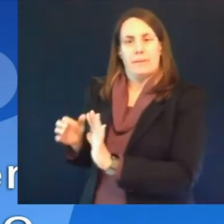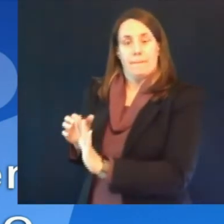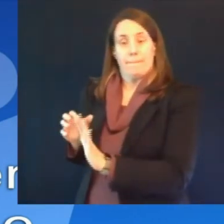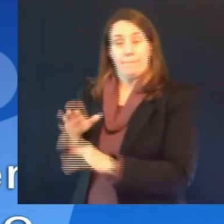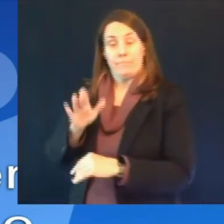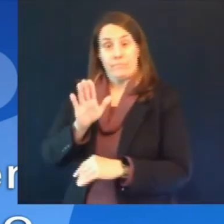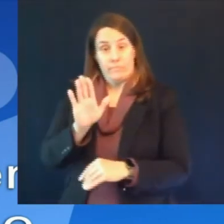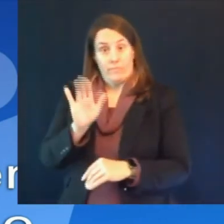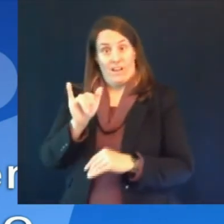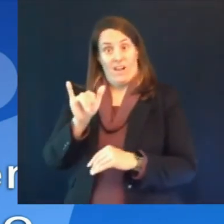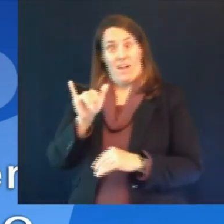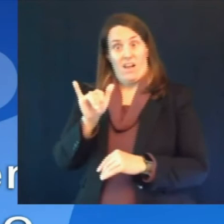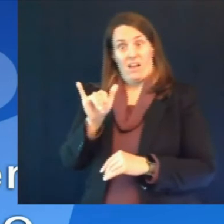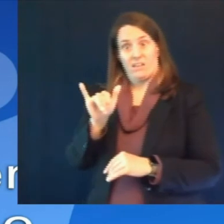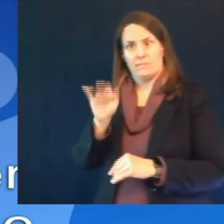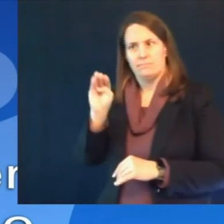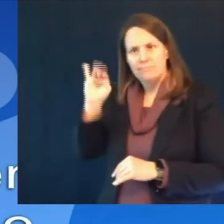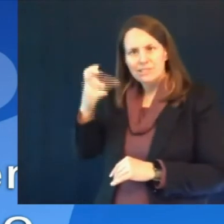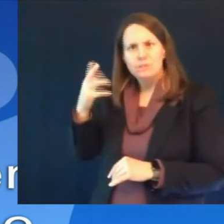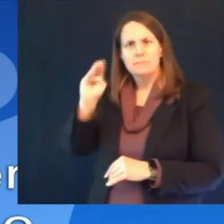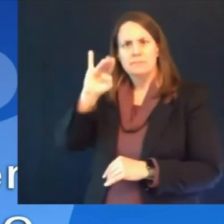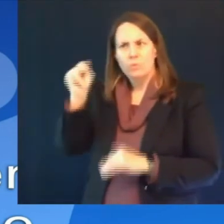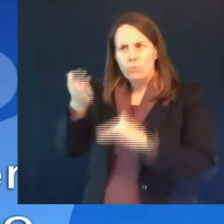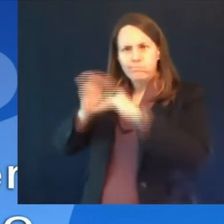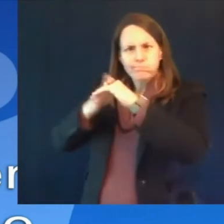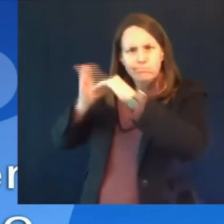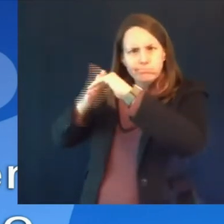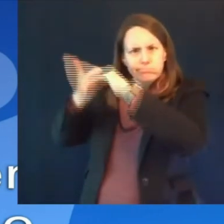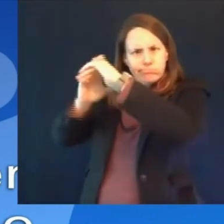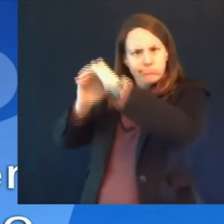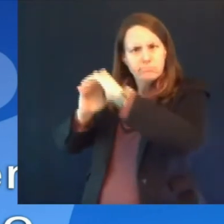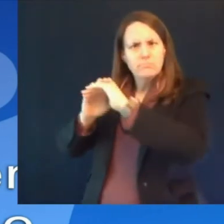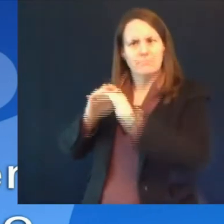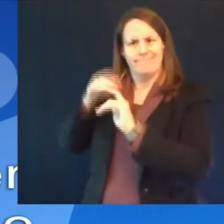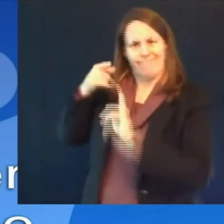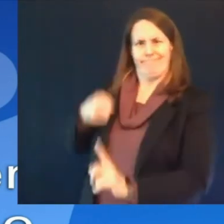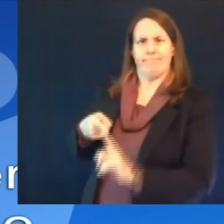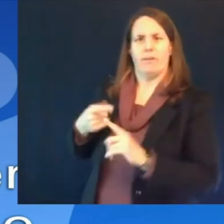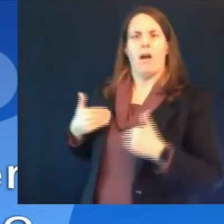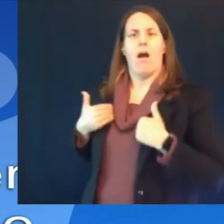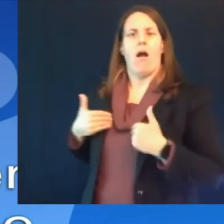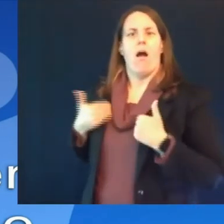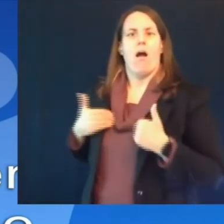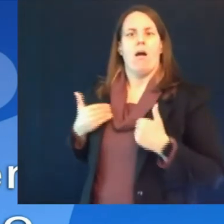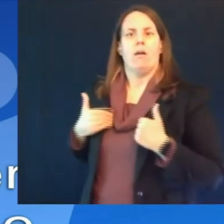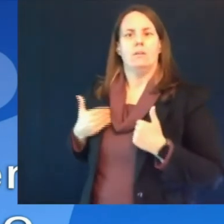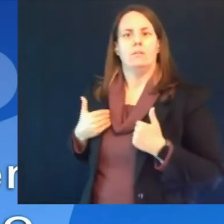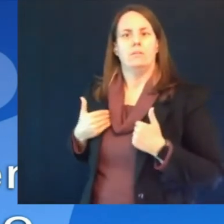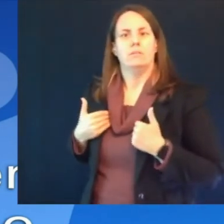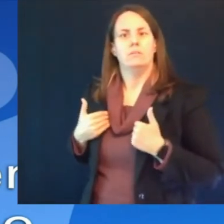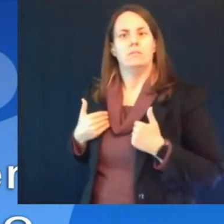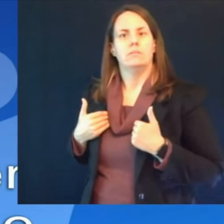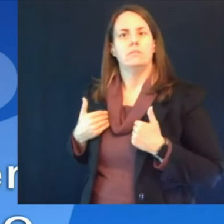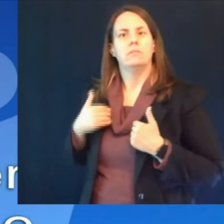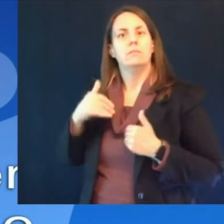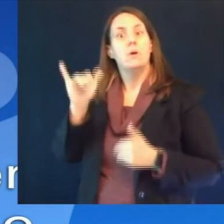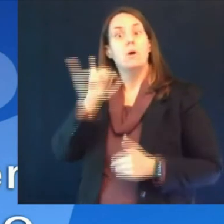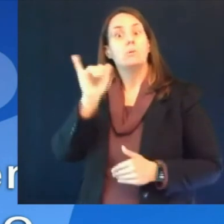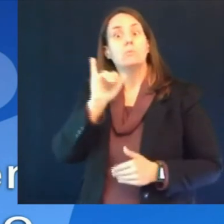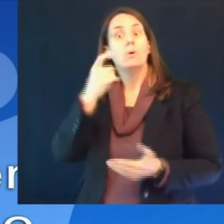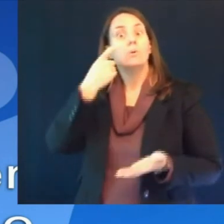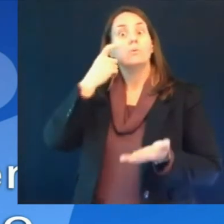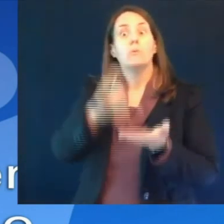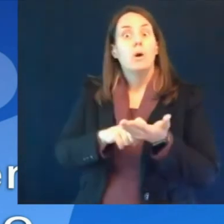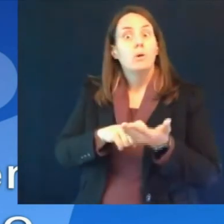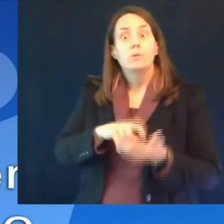susceptibility of younger people and increased hospitalization of children in wisconsin is anyone in